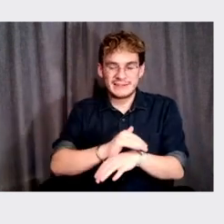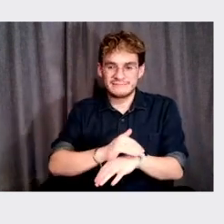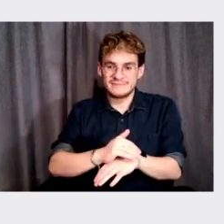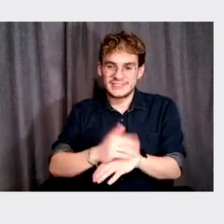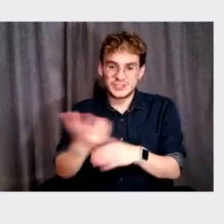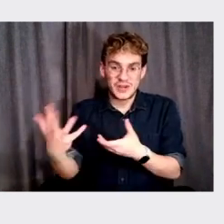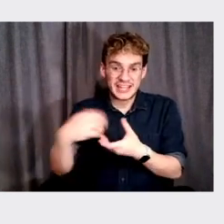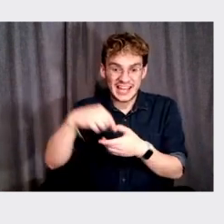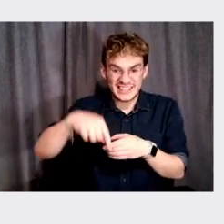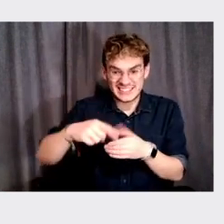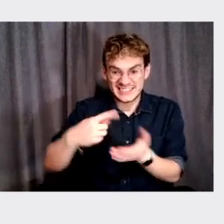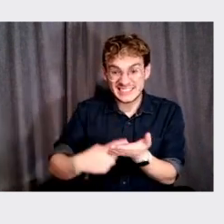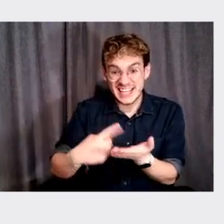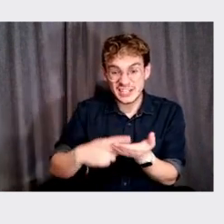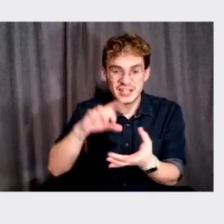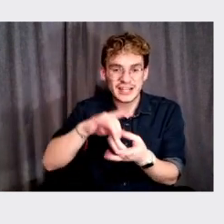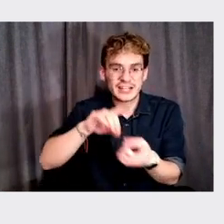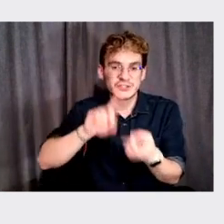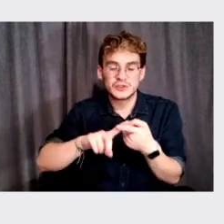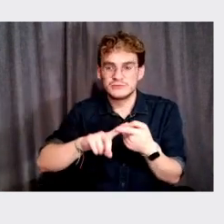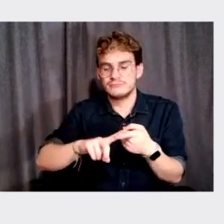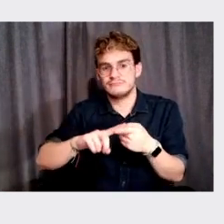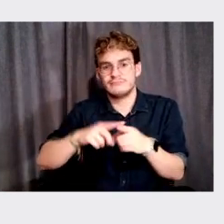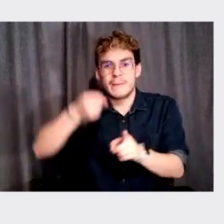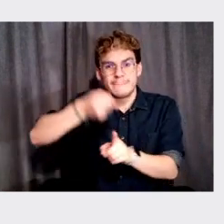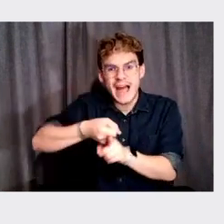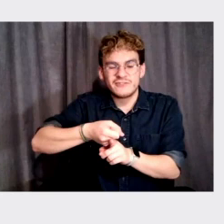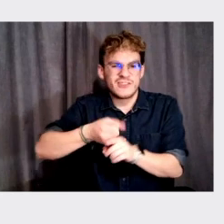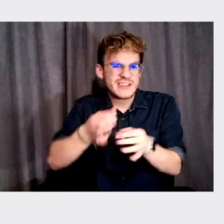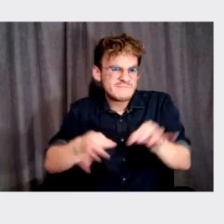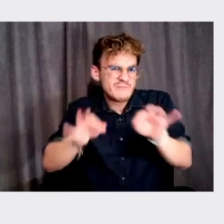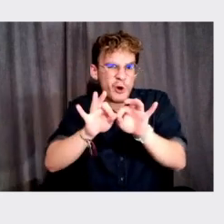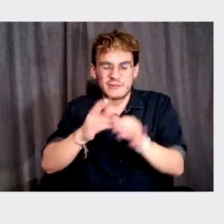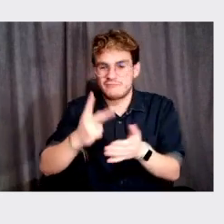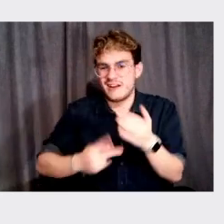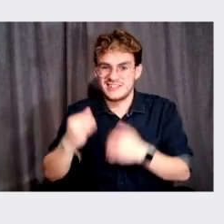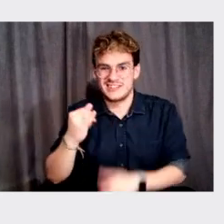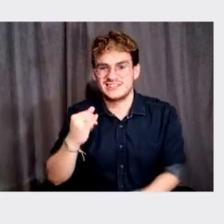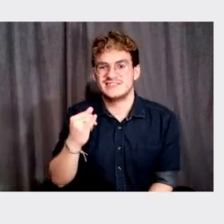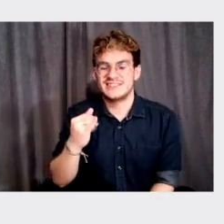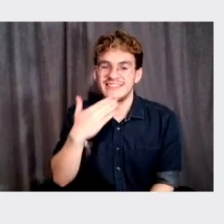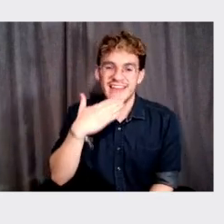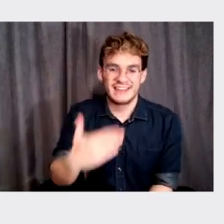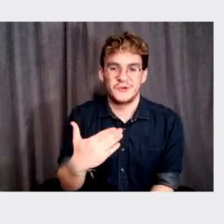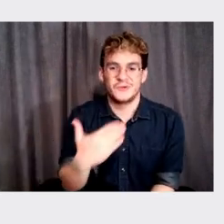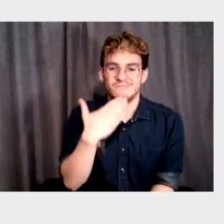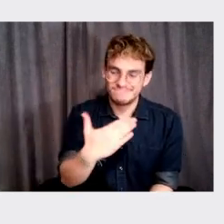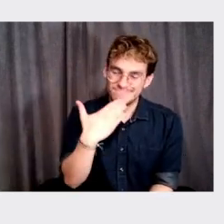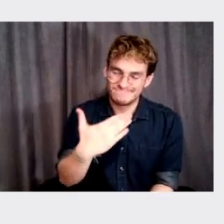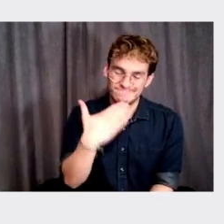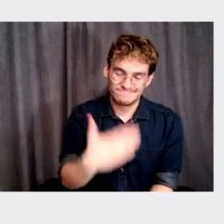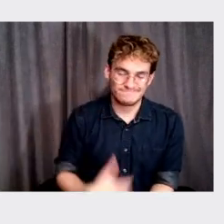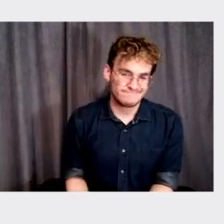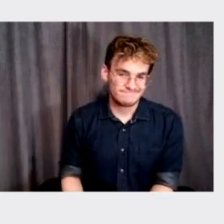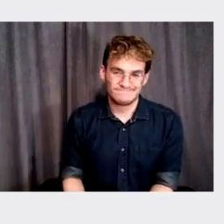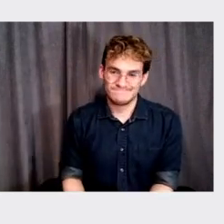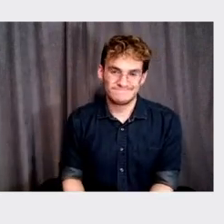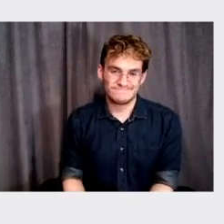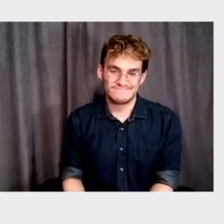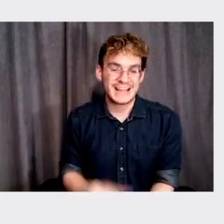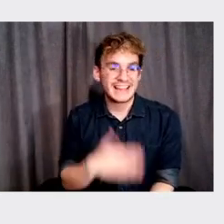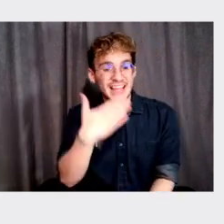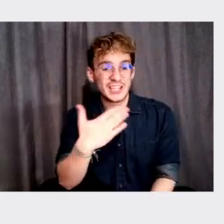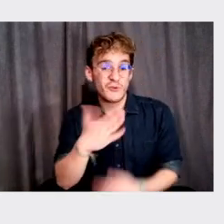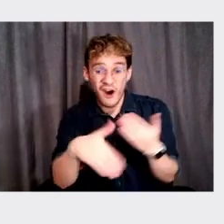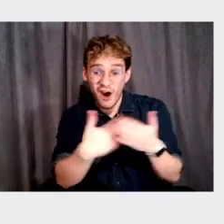engage in this discussion around, uh, such an impactful and important project. Uh, thank you so much. Uh, and thank